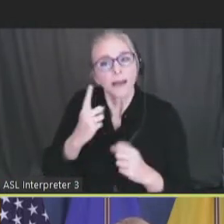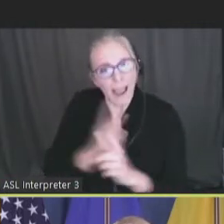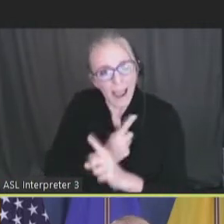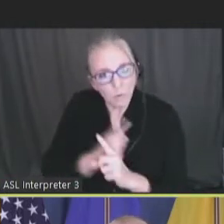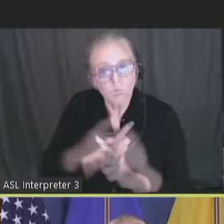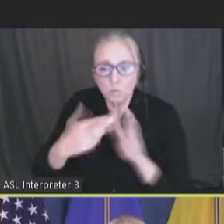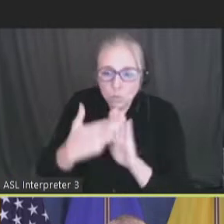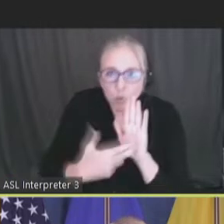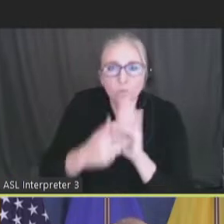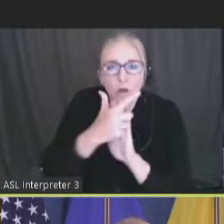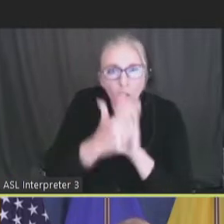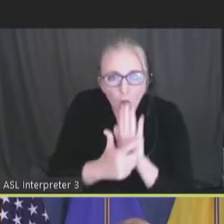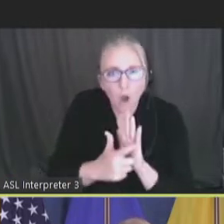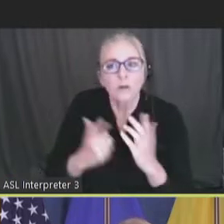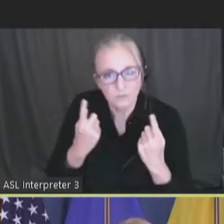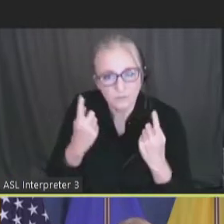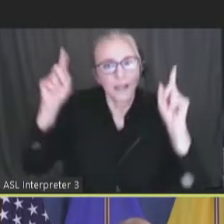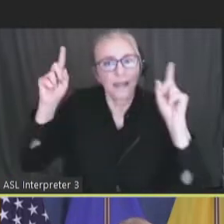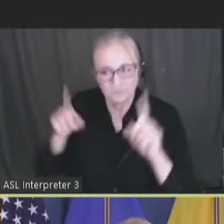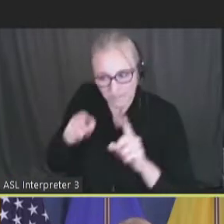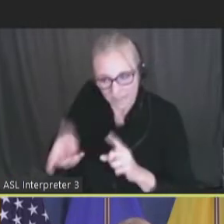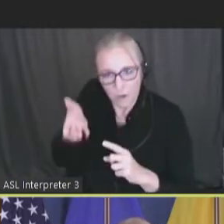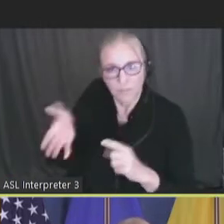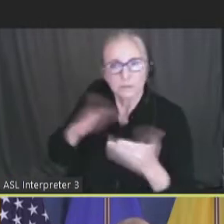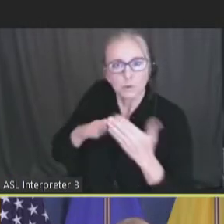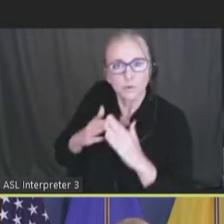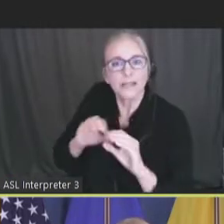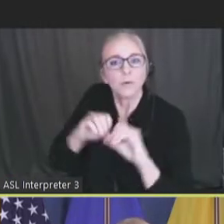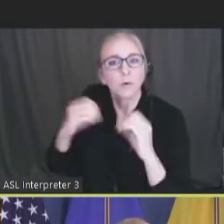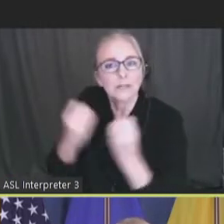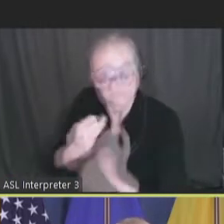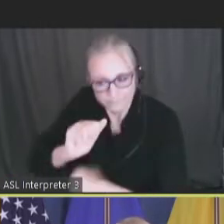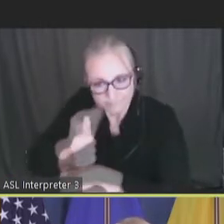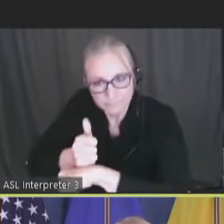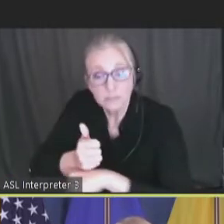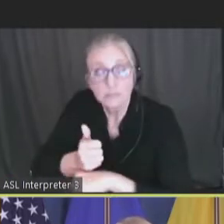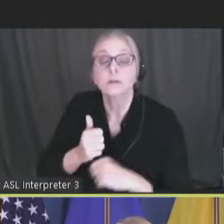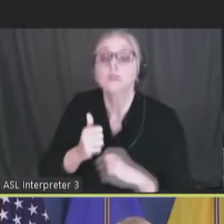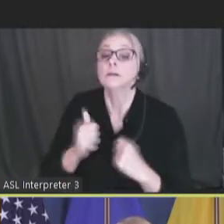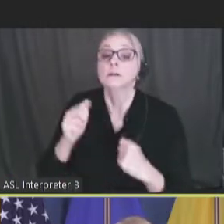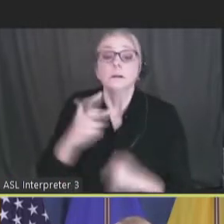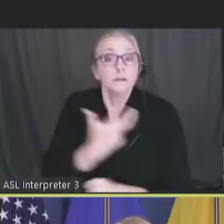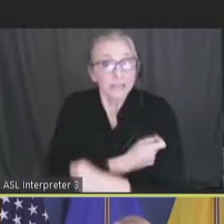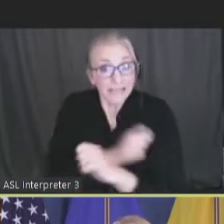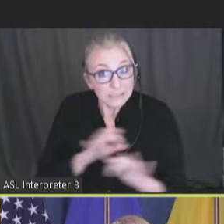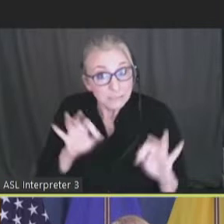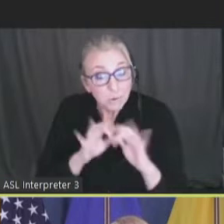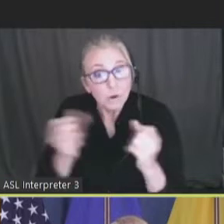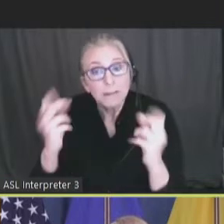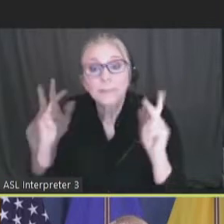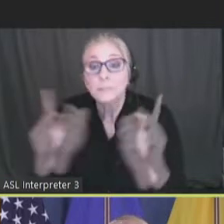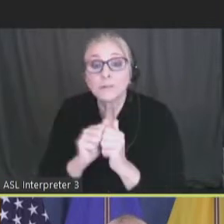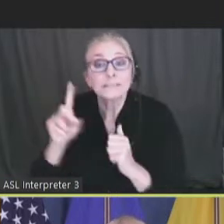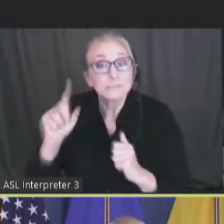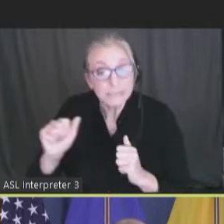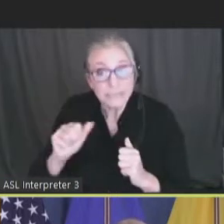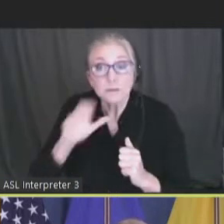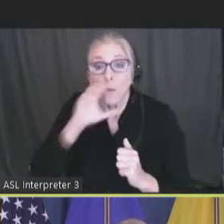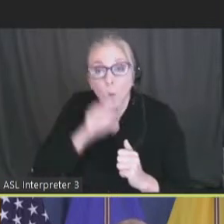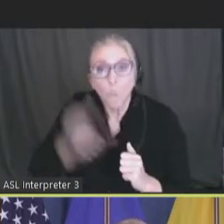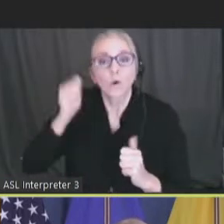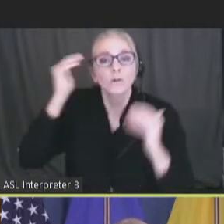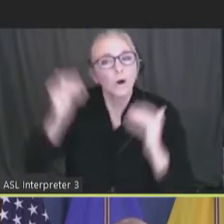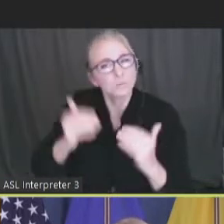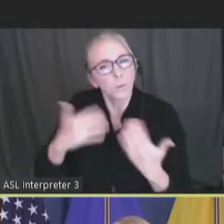and practices are in effect in a community or organization. Although vaccination is important, many people with disabilities and older adults have